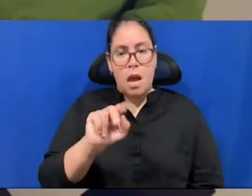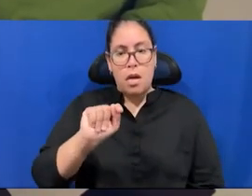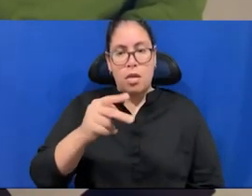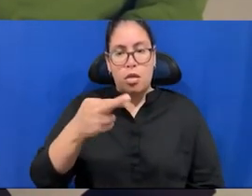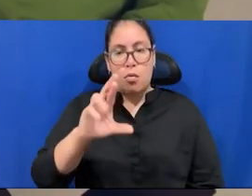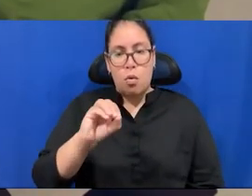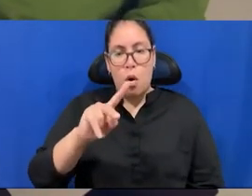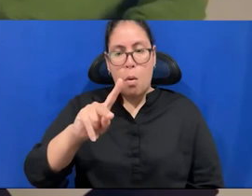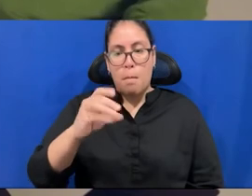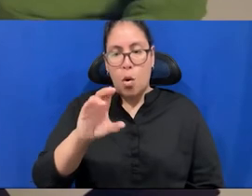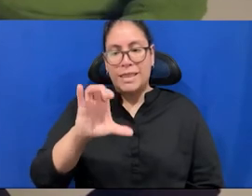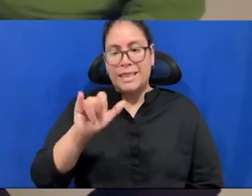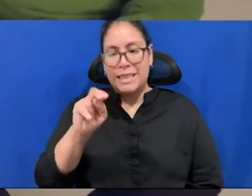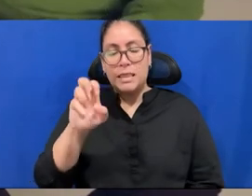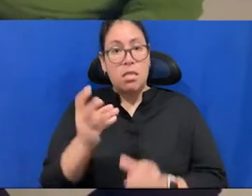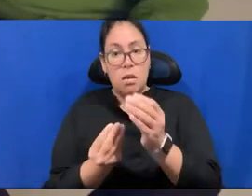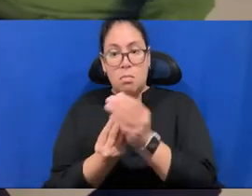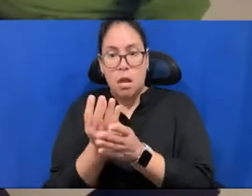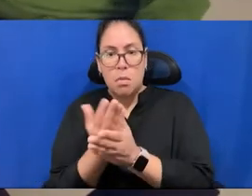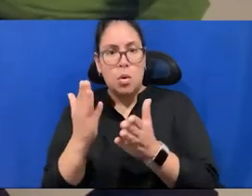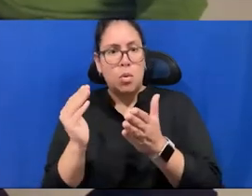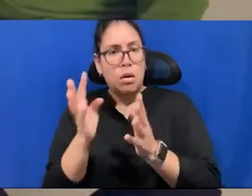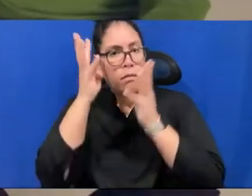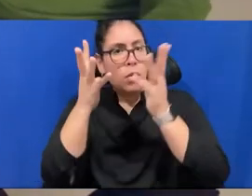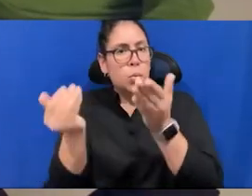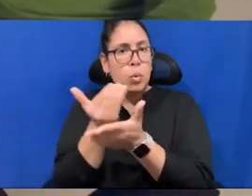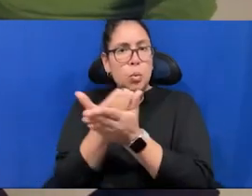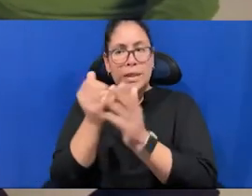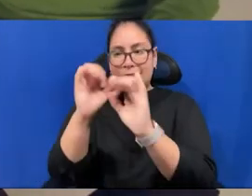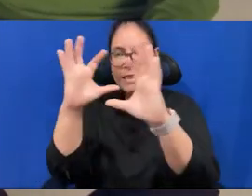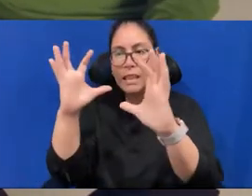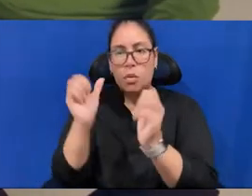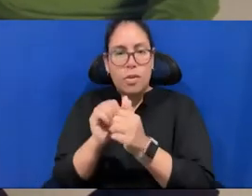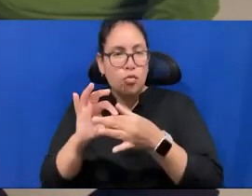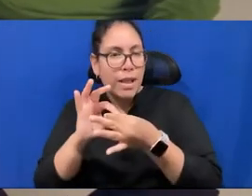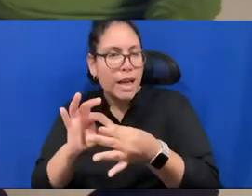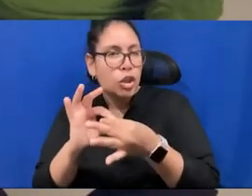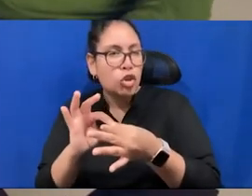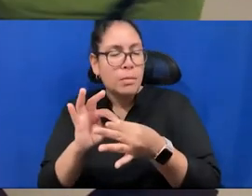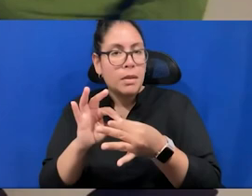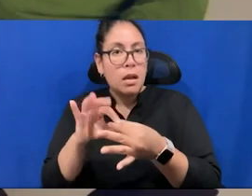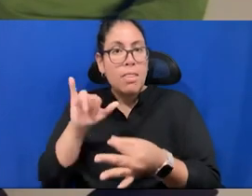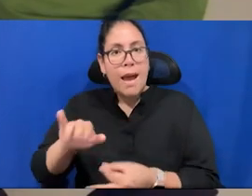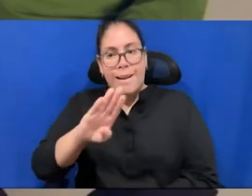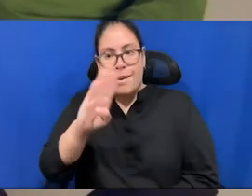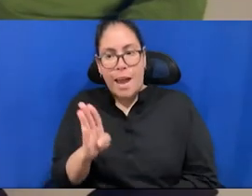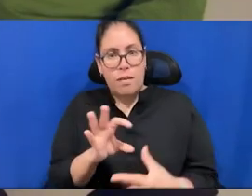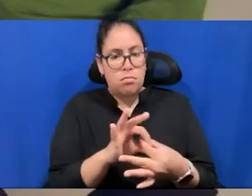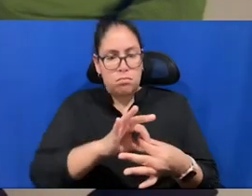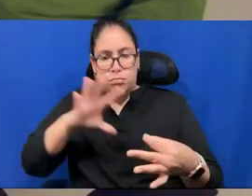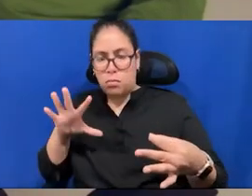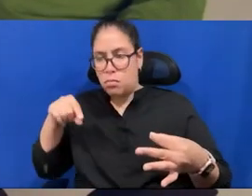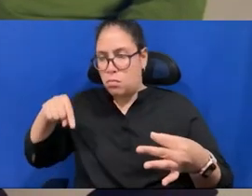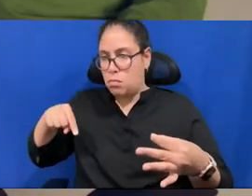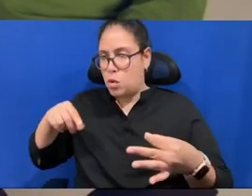inventing new scene in relationship about this relationship. that is never detached nature from human, as some culture are thinking